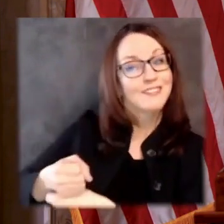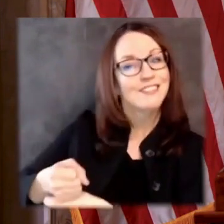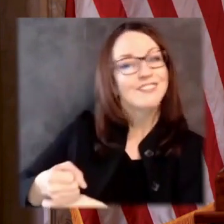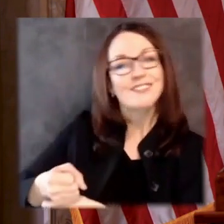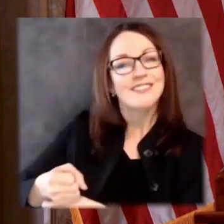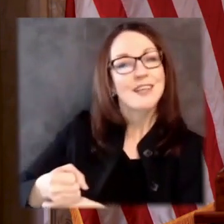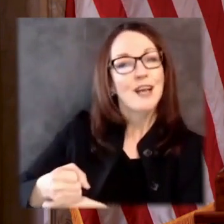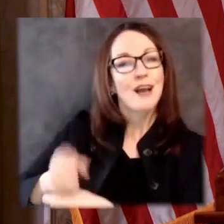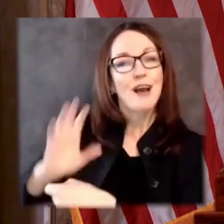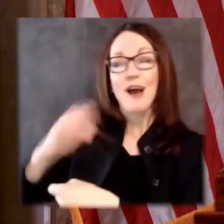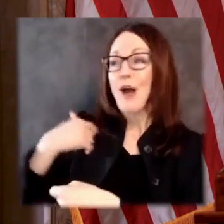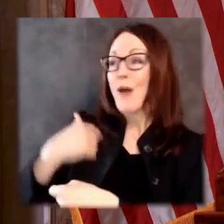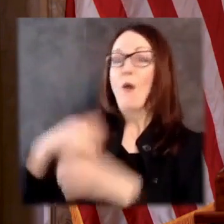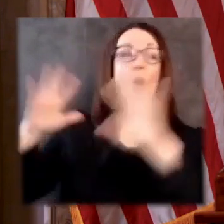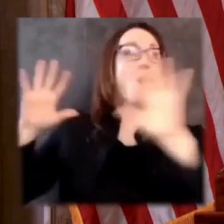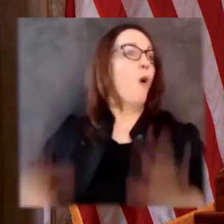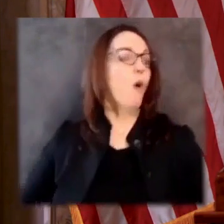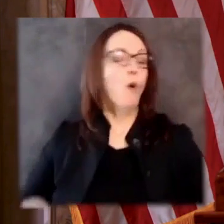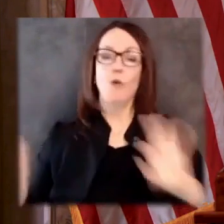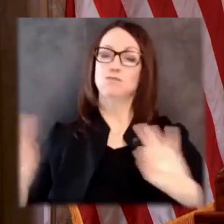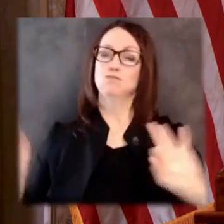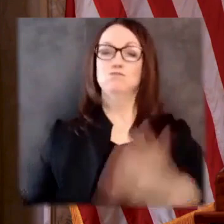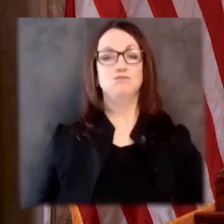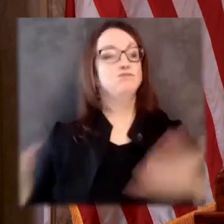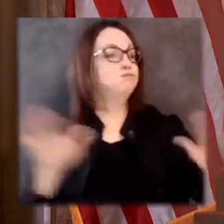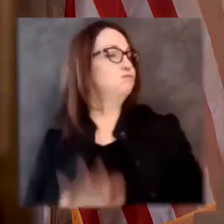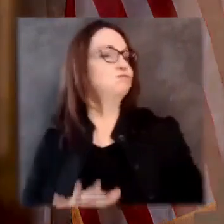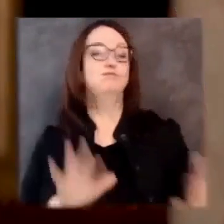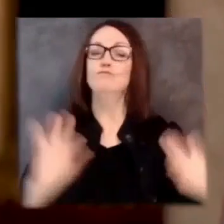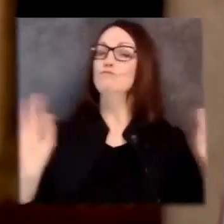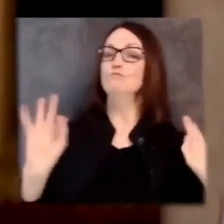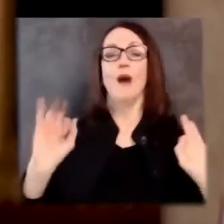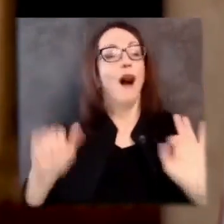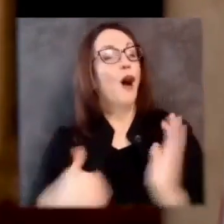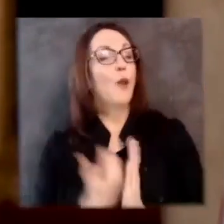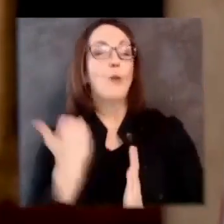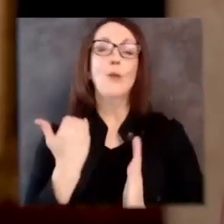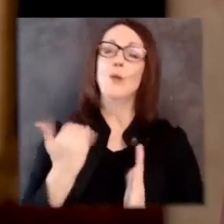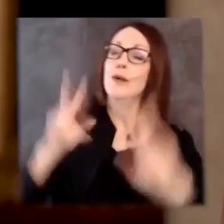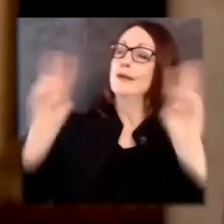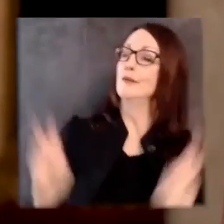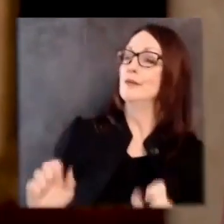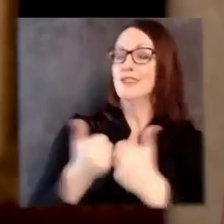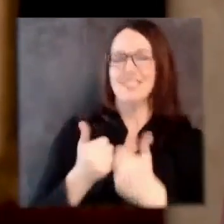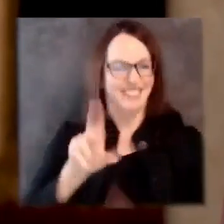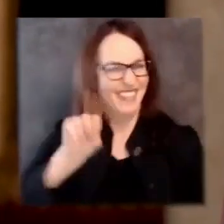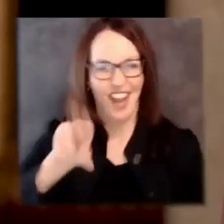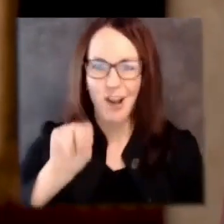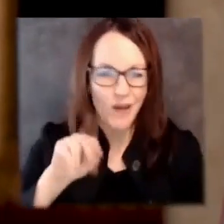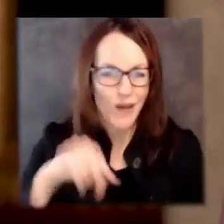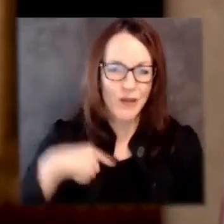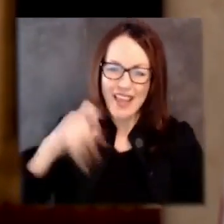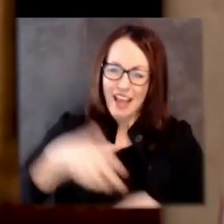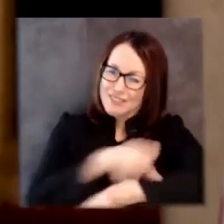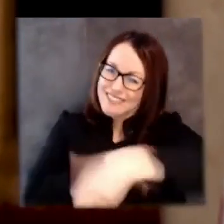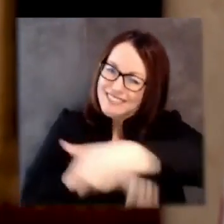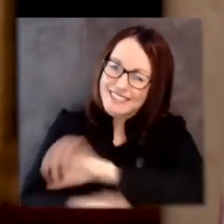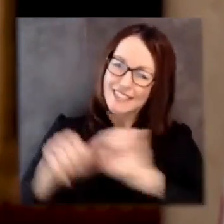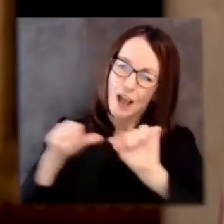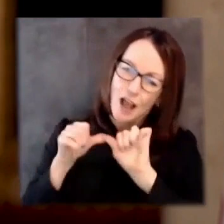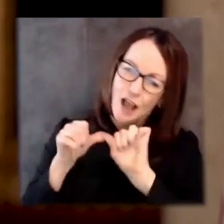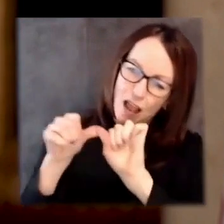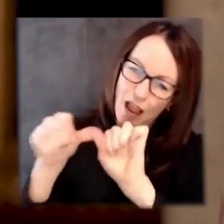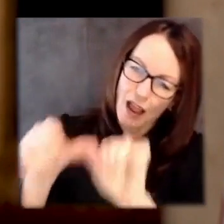slow down. In fact, we're just getting started. Our forebearers gave us a mandate to go forward, and we